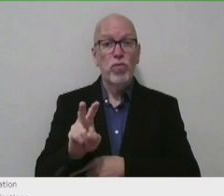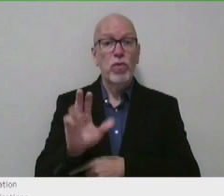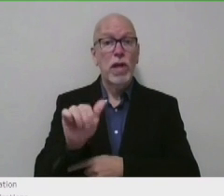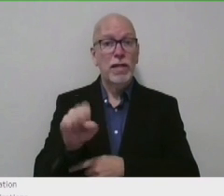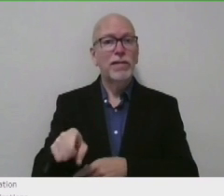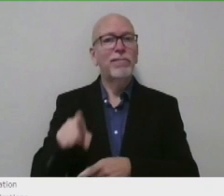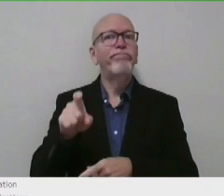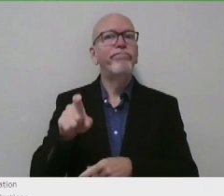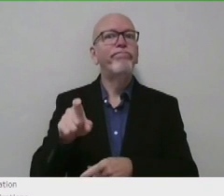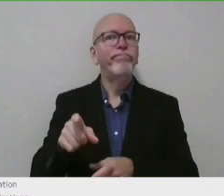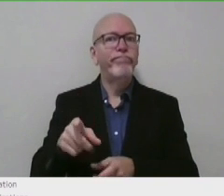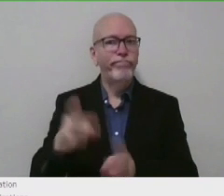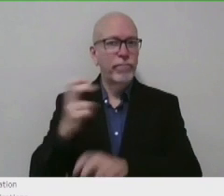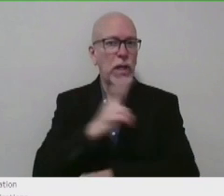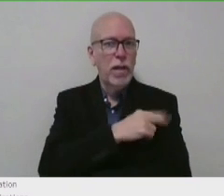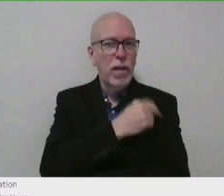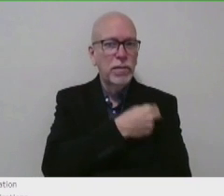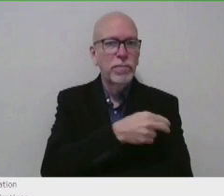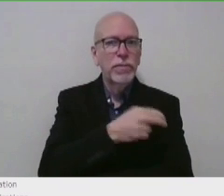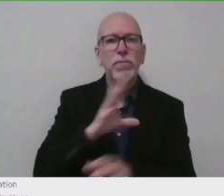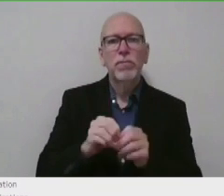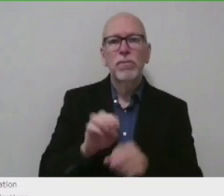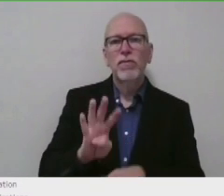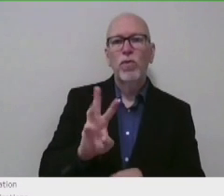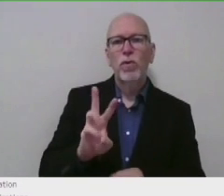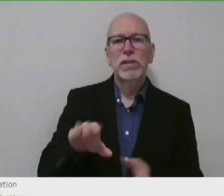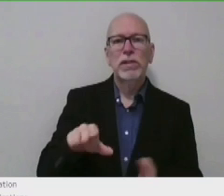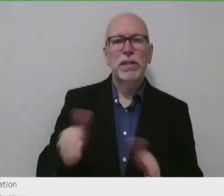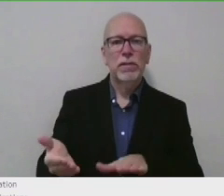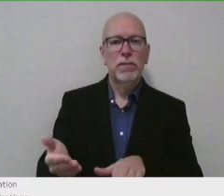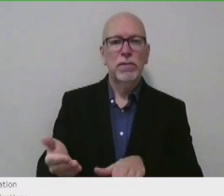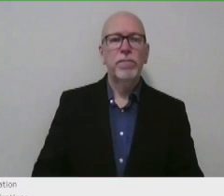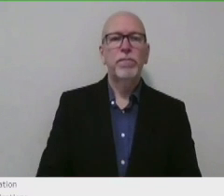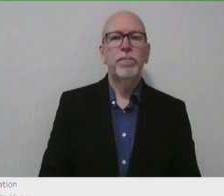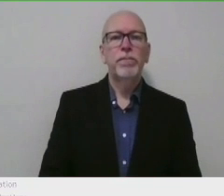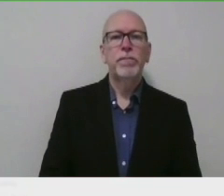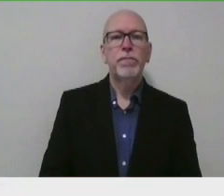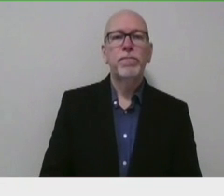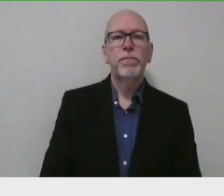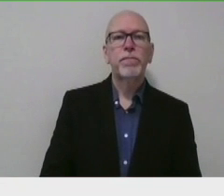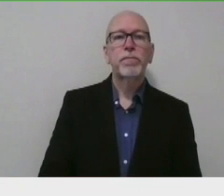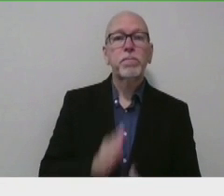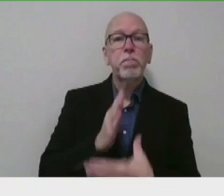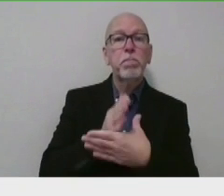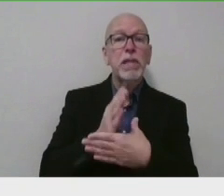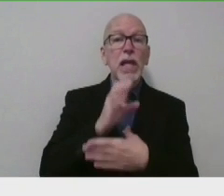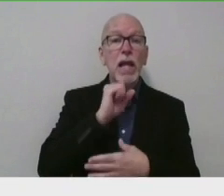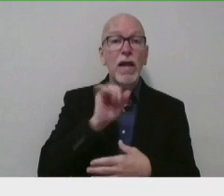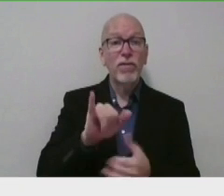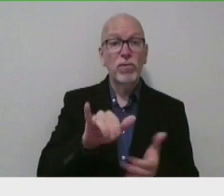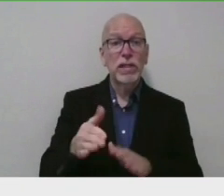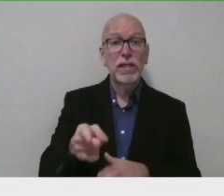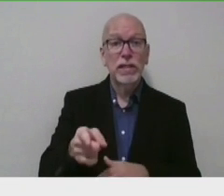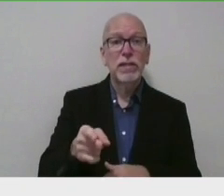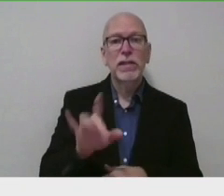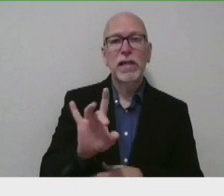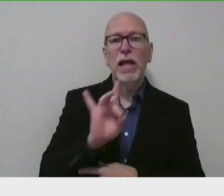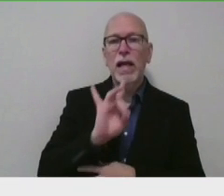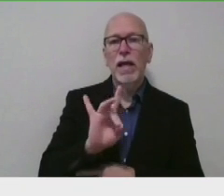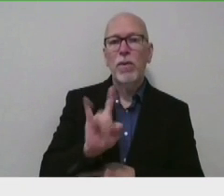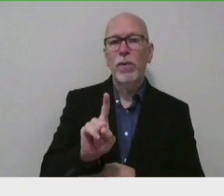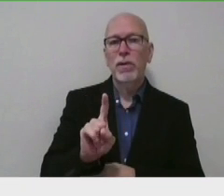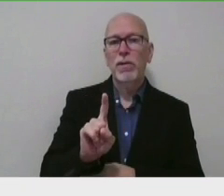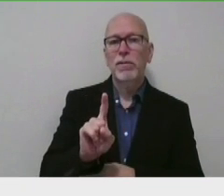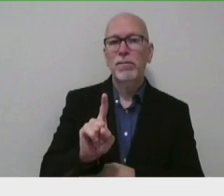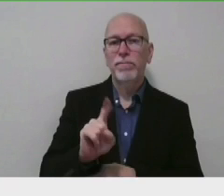hospitalizations and a total of 46 deaths. The median age of those deaths is 81 years age old,